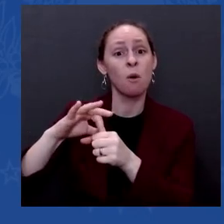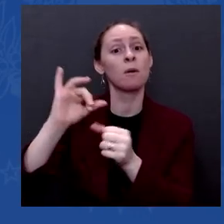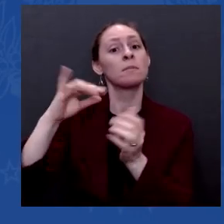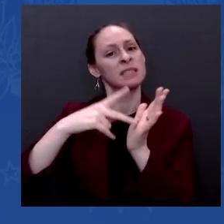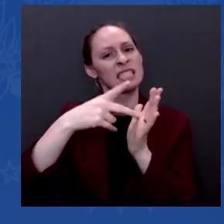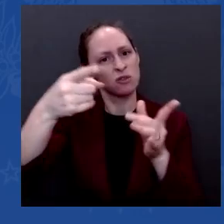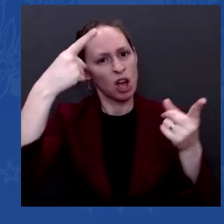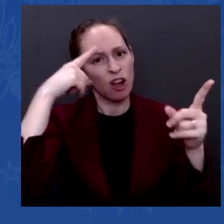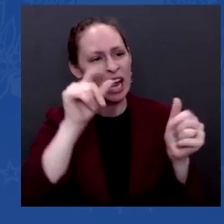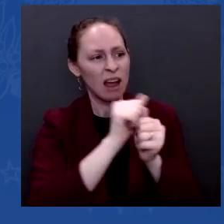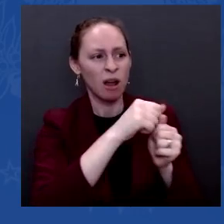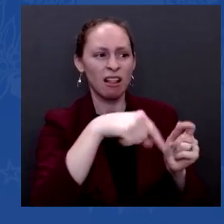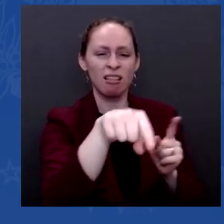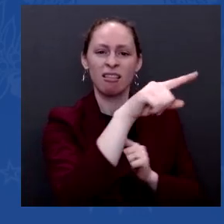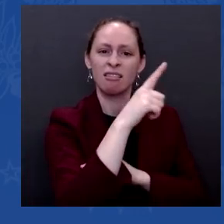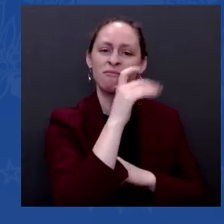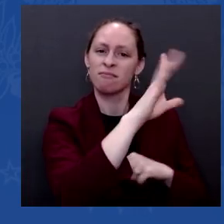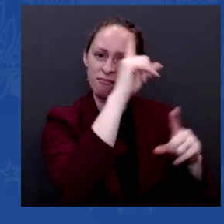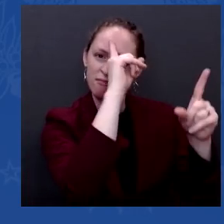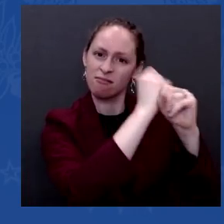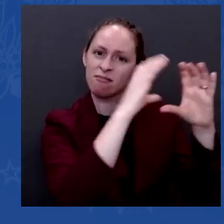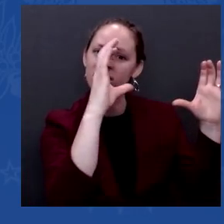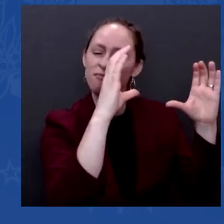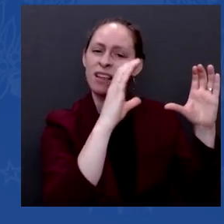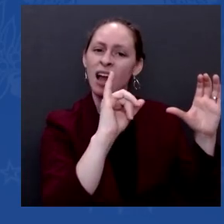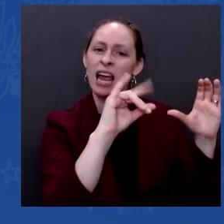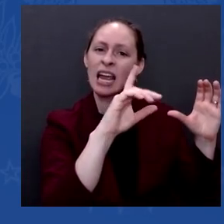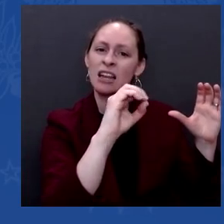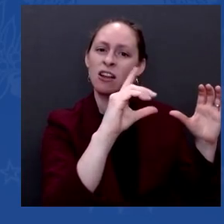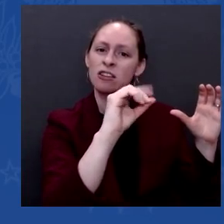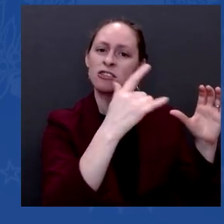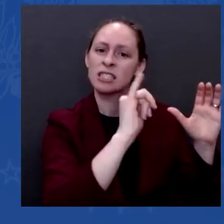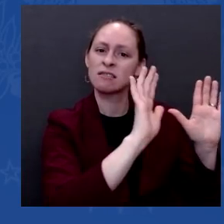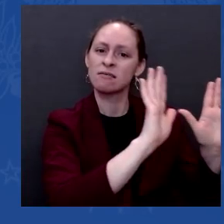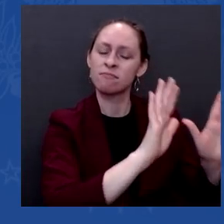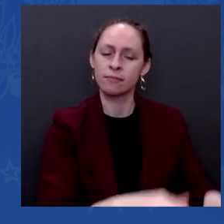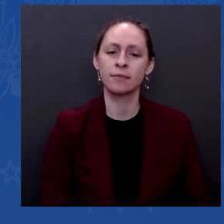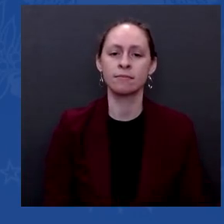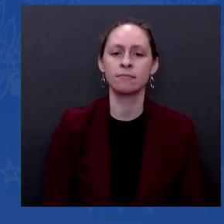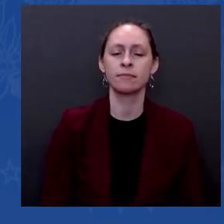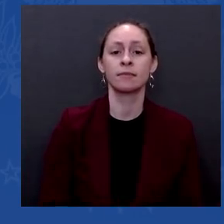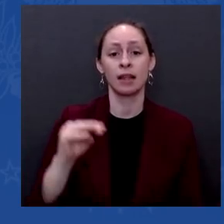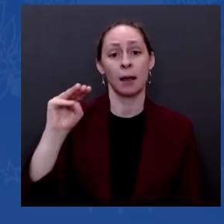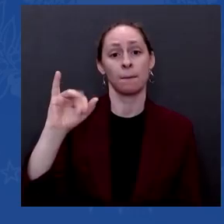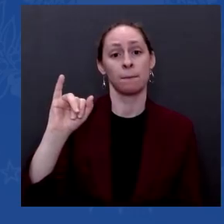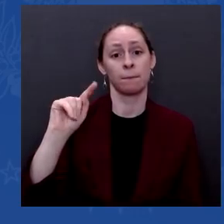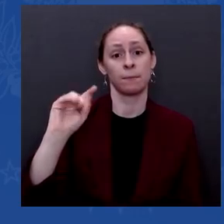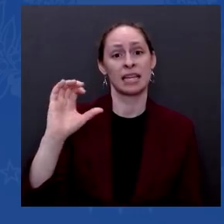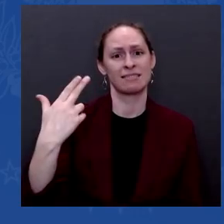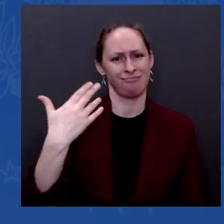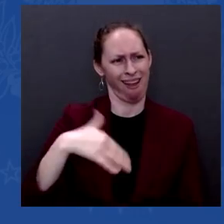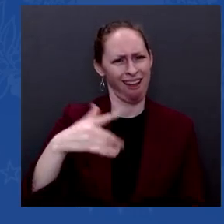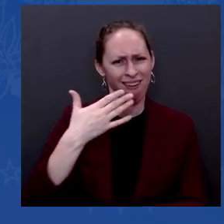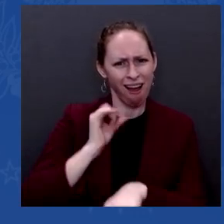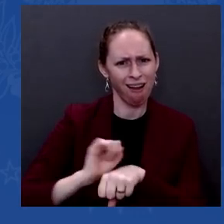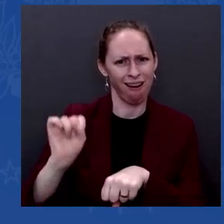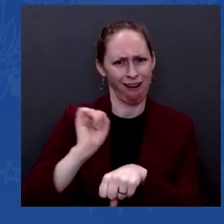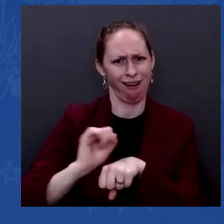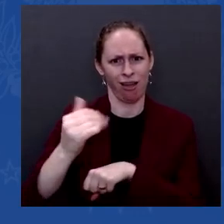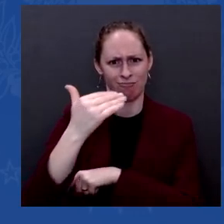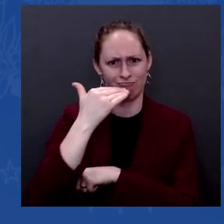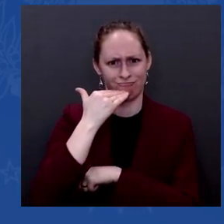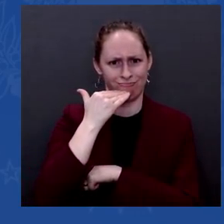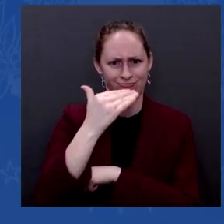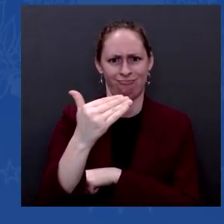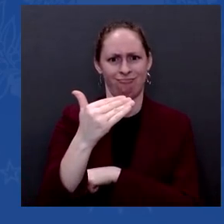good job of making it sound like I was attacking them. If you notice, I haven't attacked anybody publicly, any